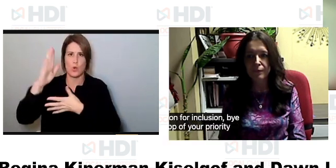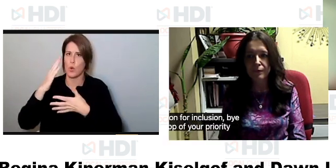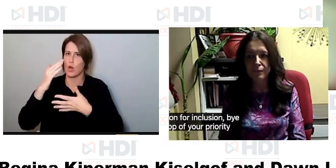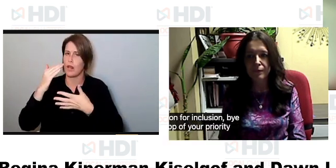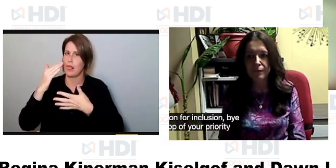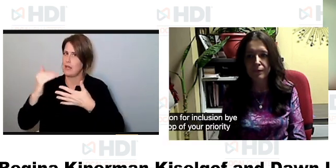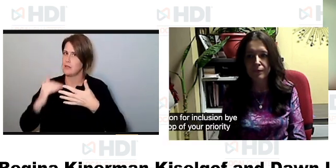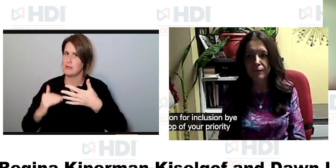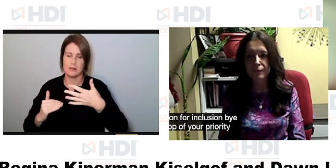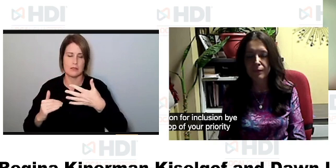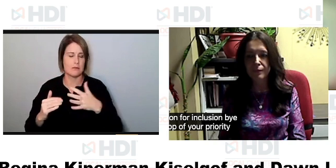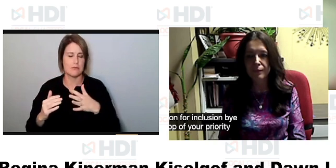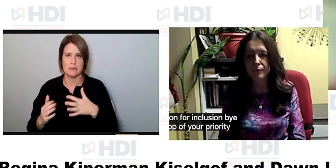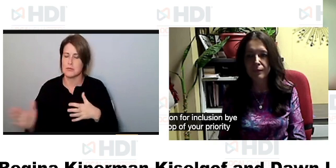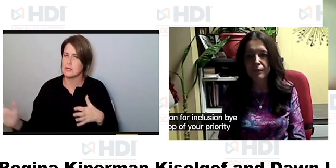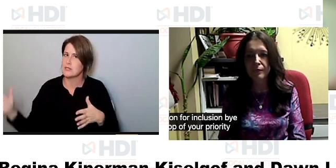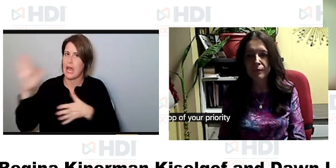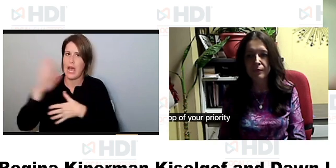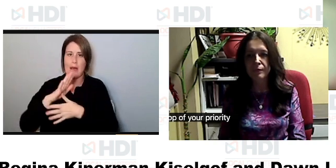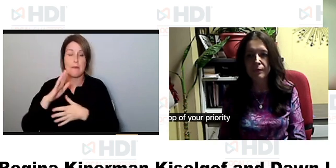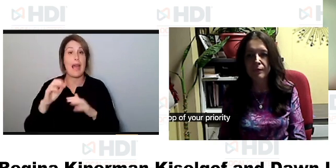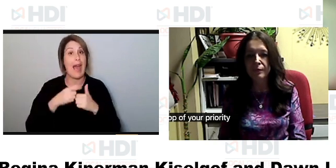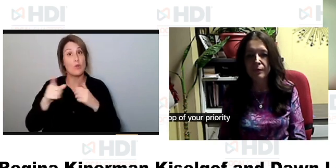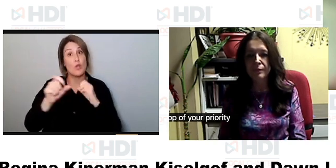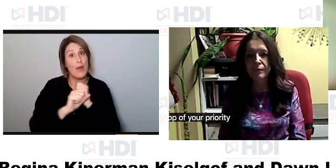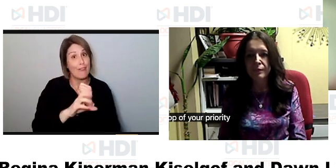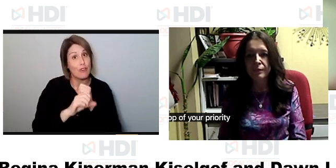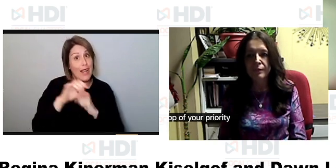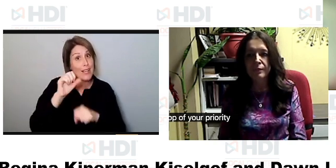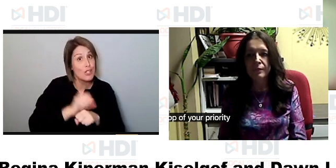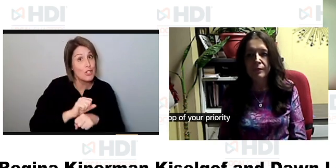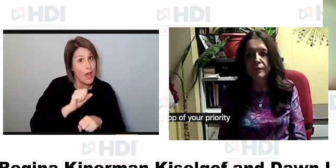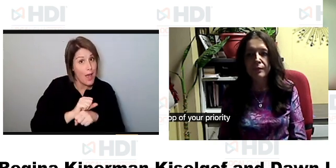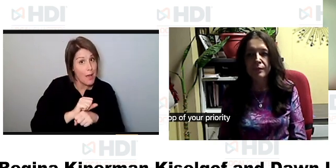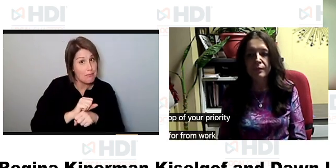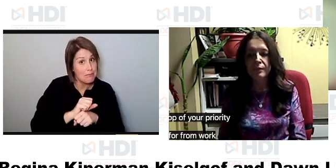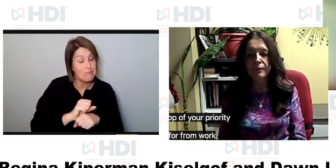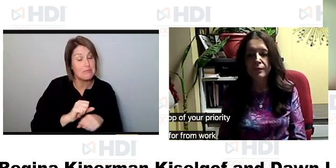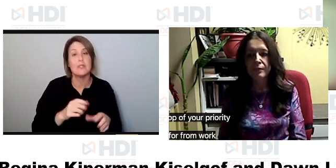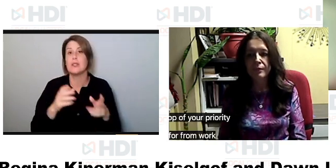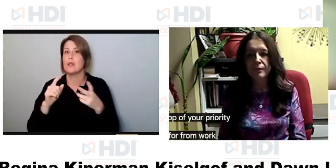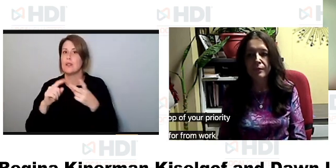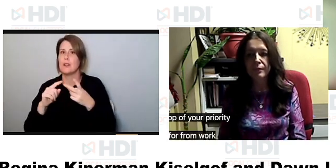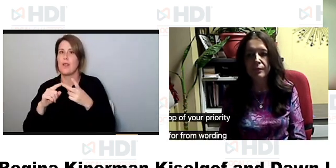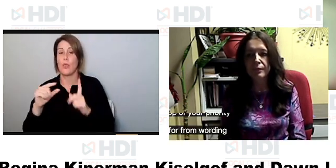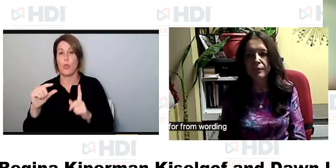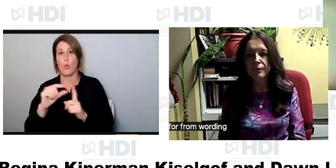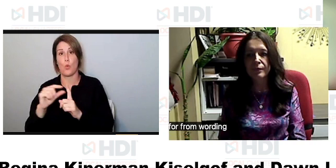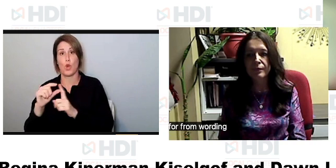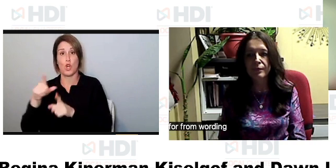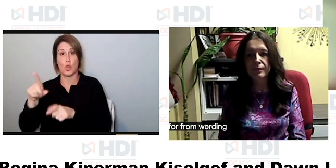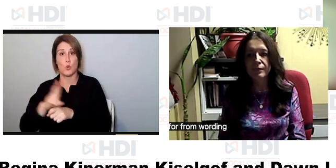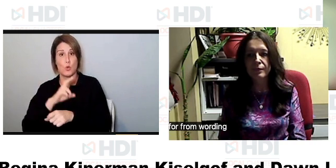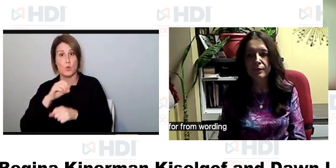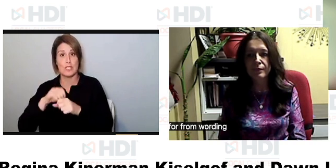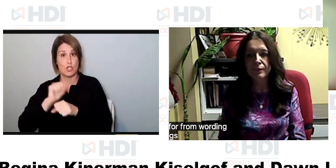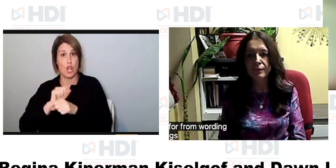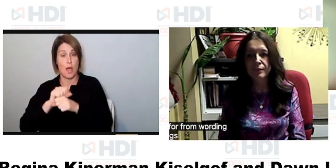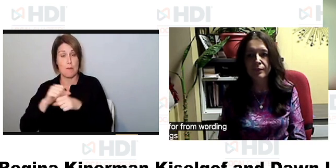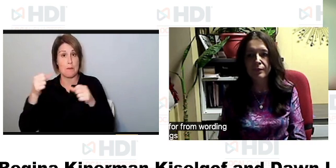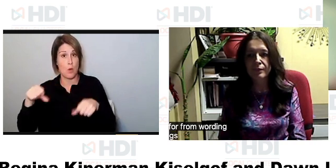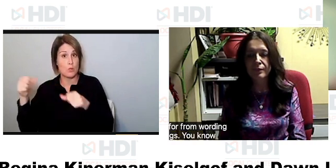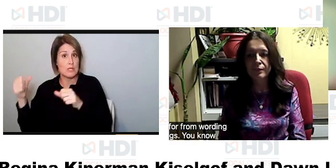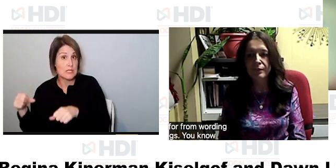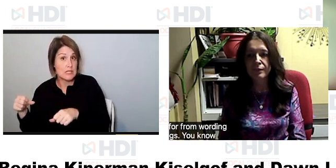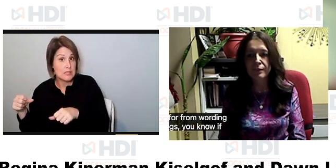the very early stages from how you advertise a job for from wording that you use in your job postings you